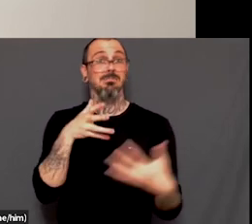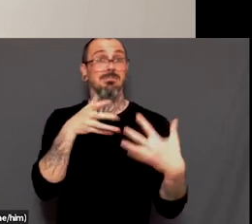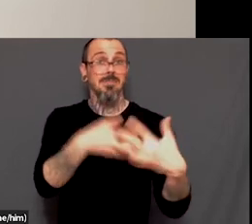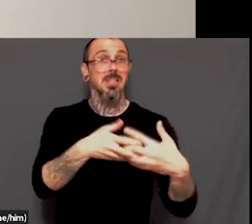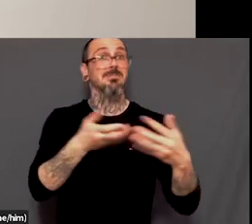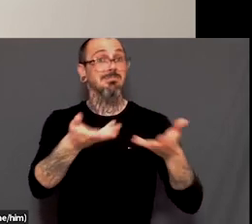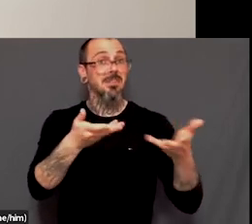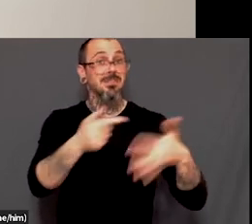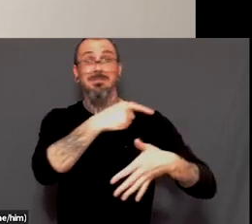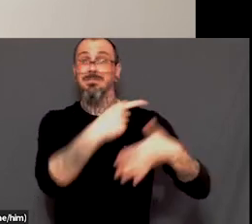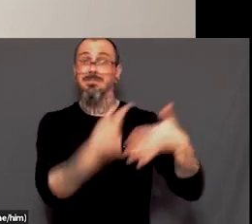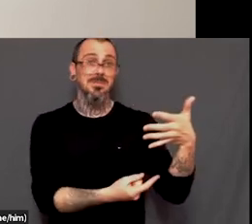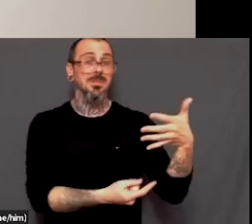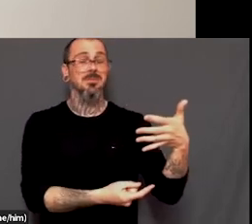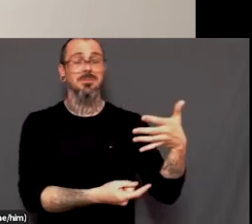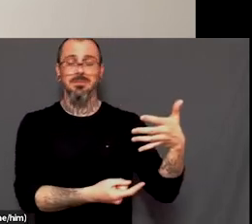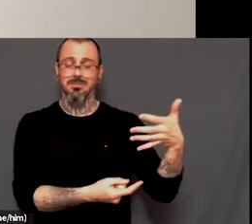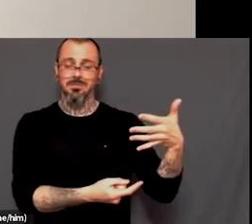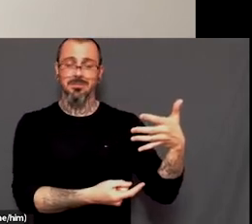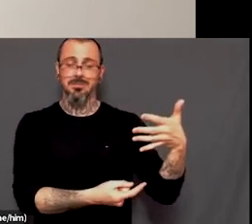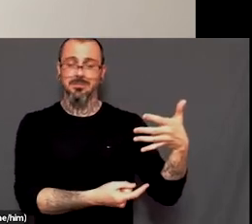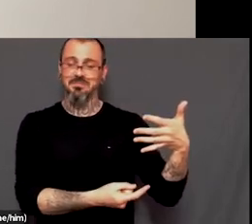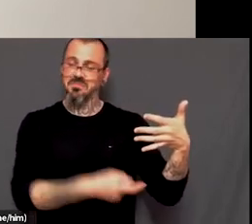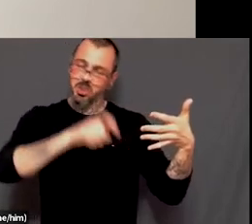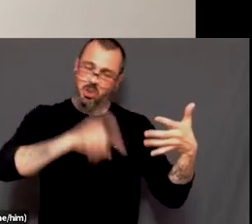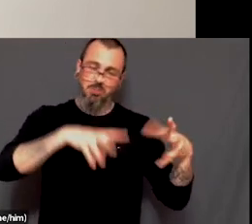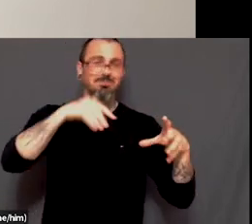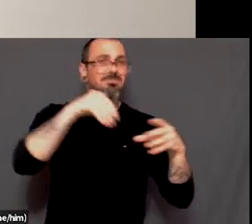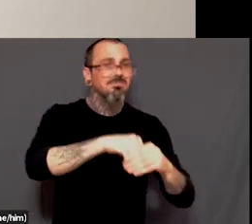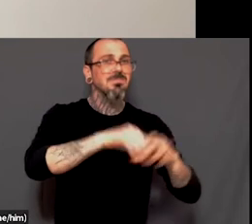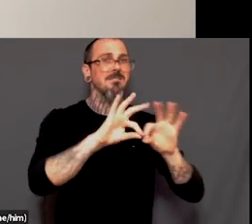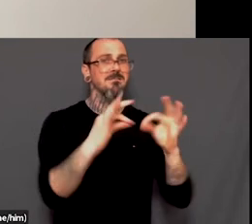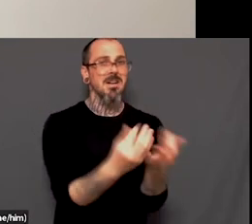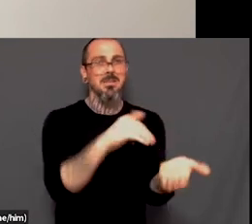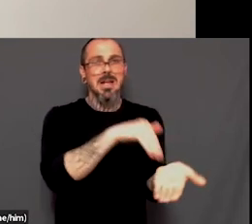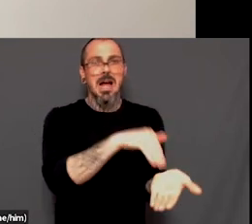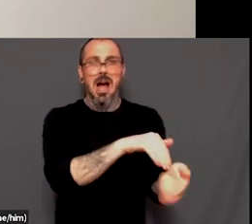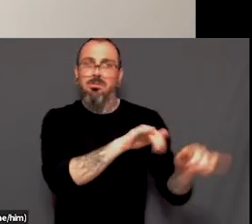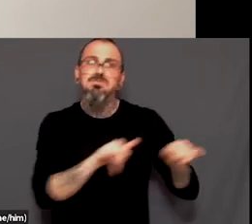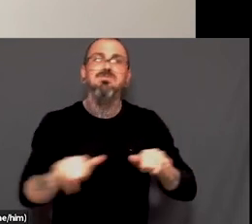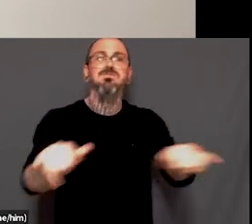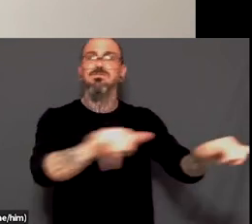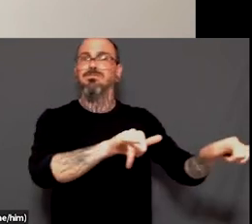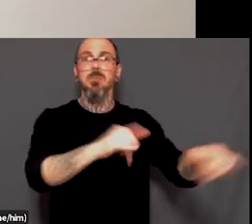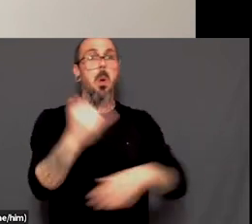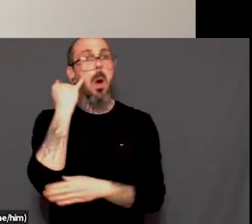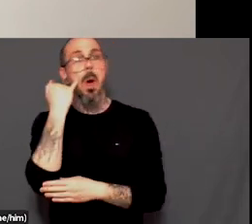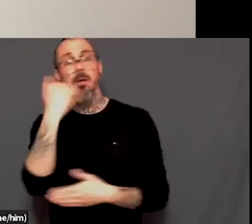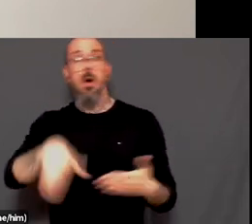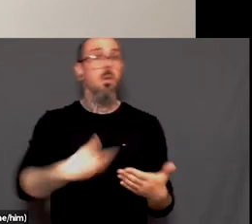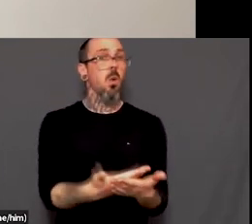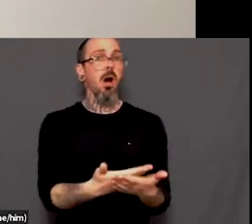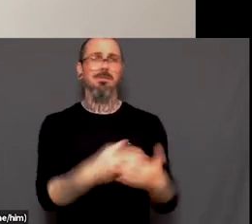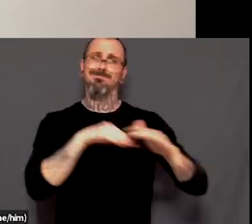are, should be, you know, standard primary health care services that people can access when and where they need them, not at their own